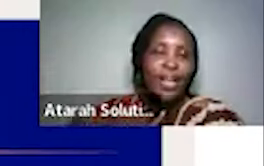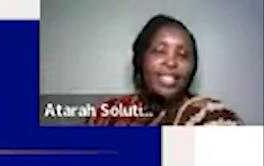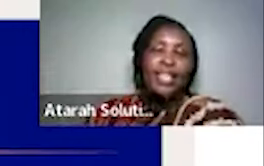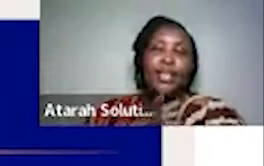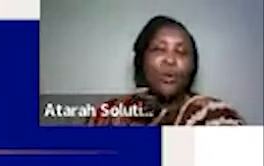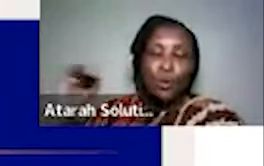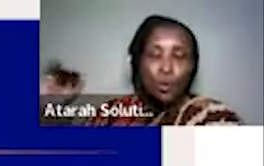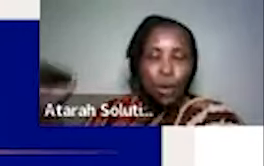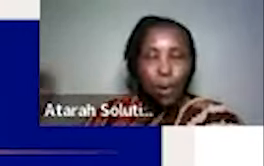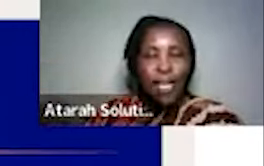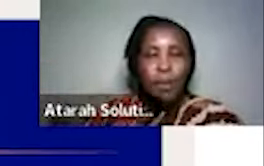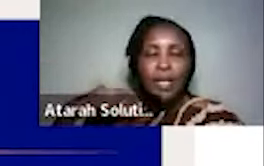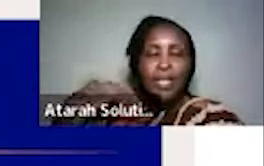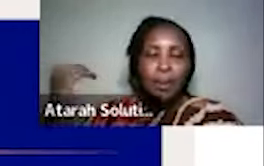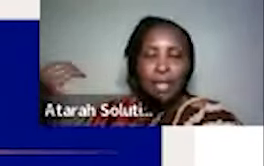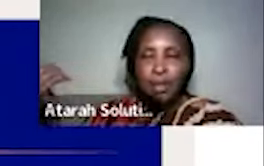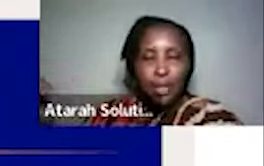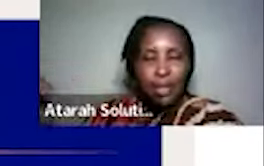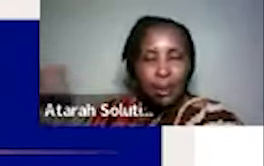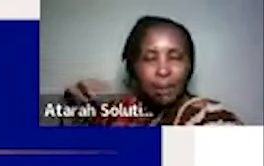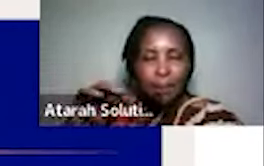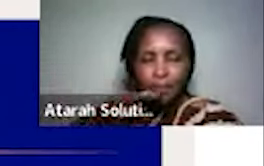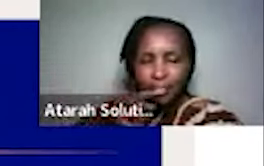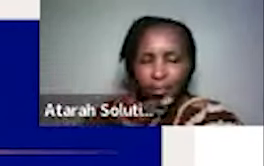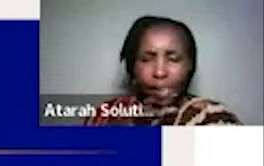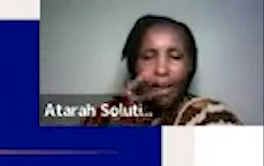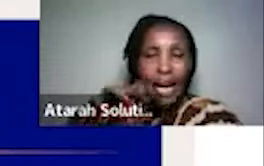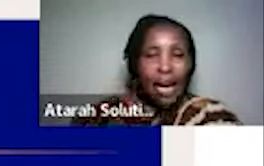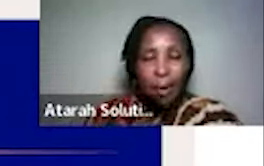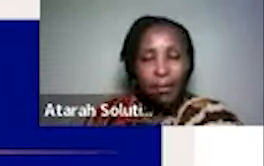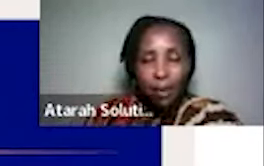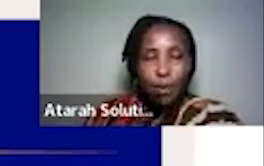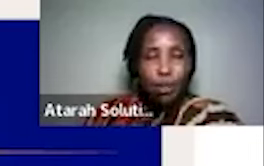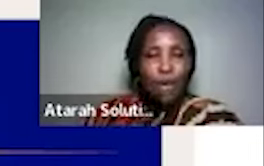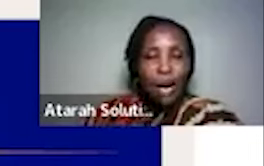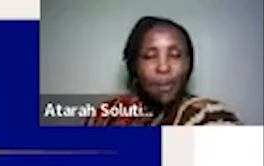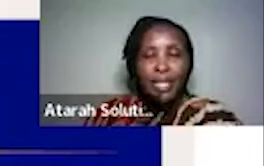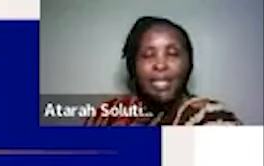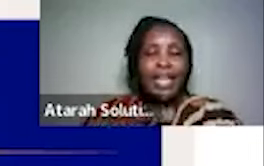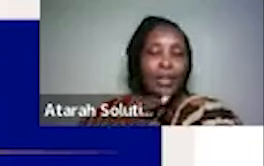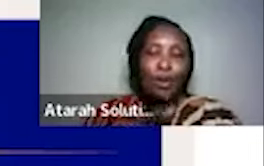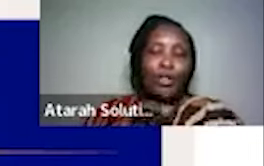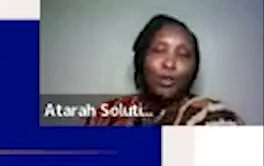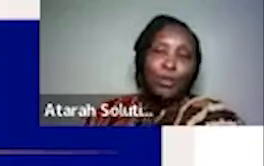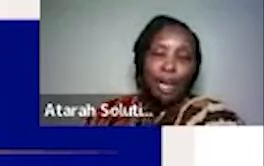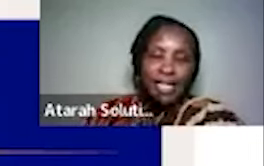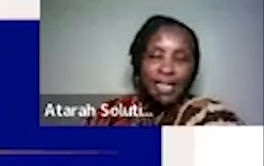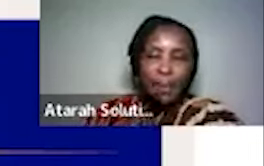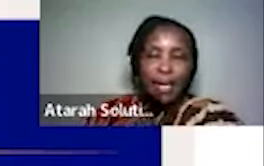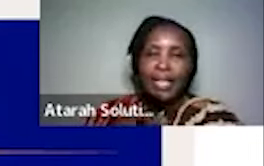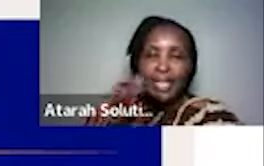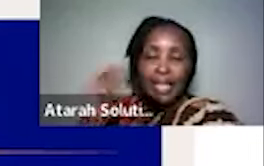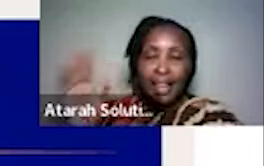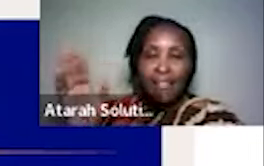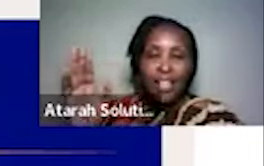and reflect you want to go to a quiet place a place with a very beautiful ambience you ought to go to el